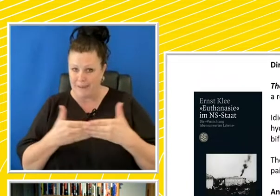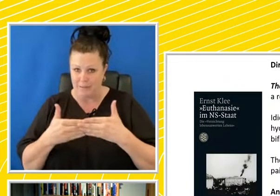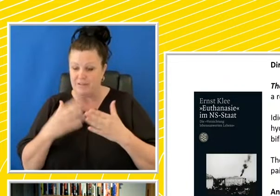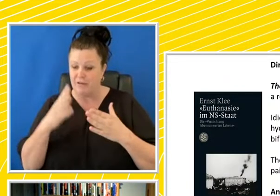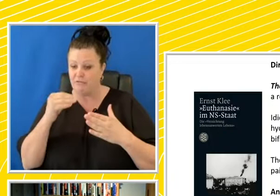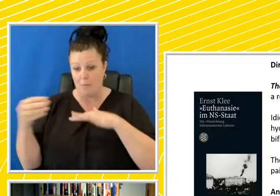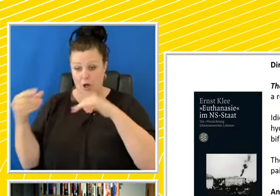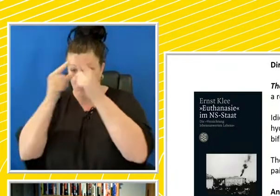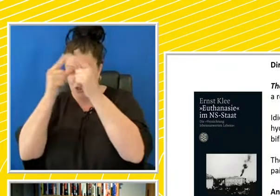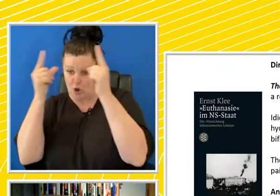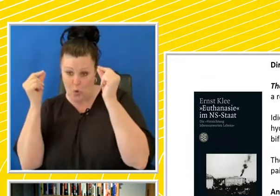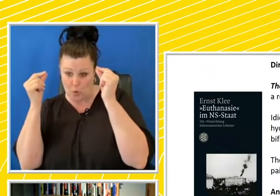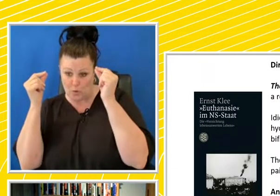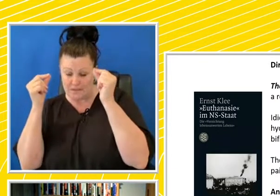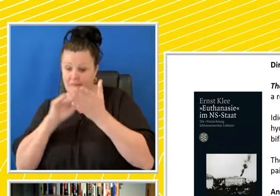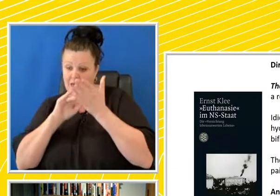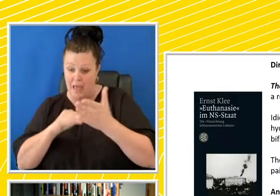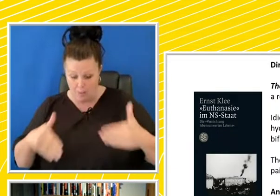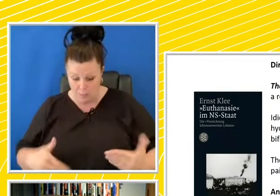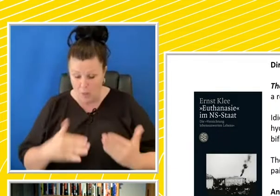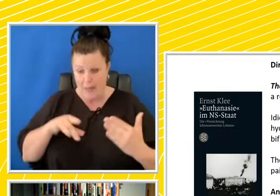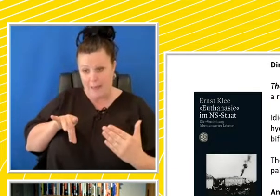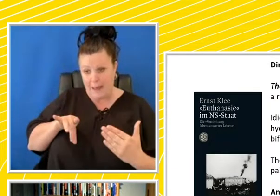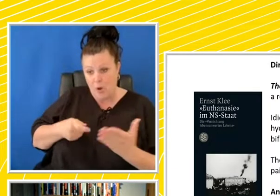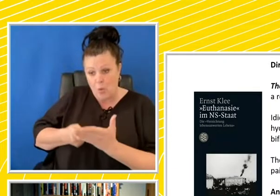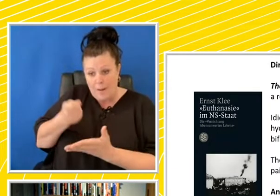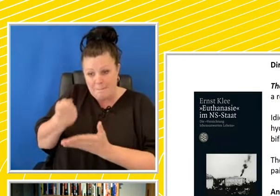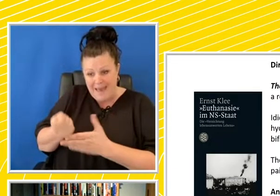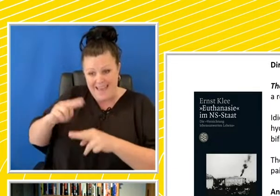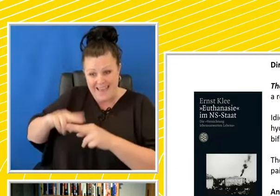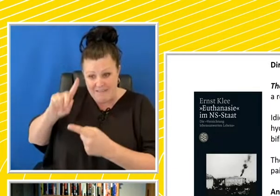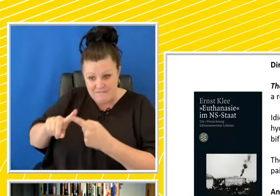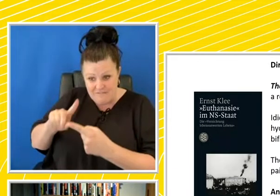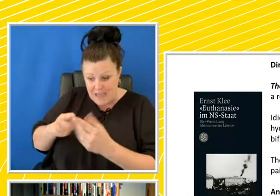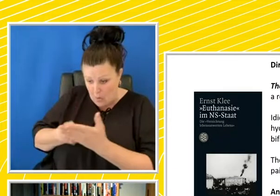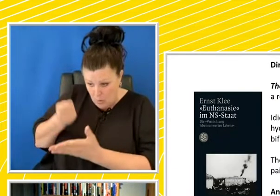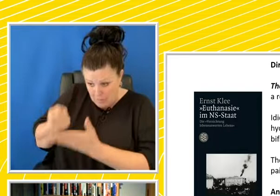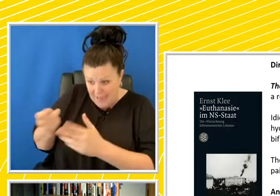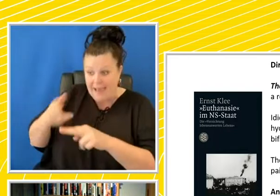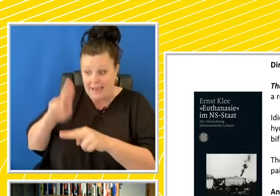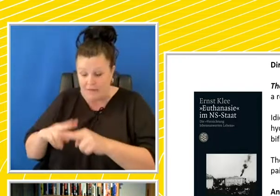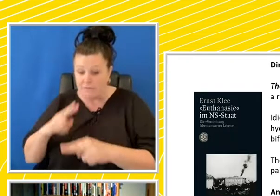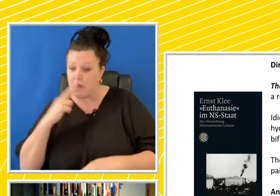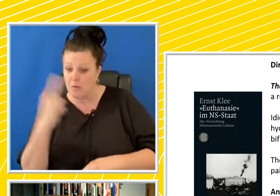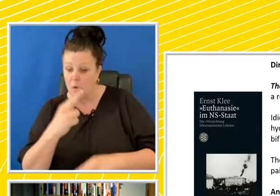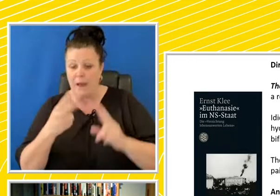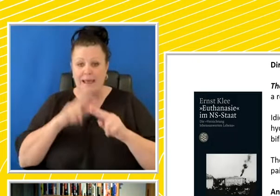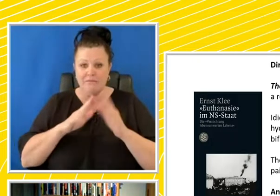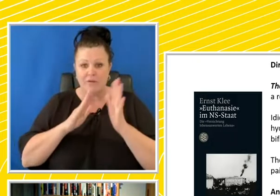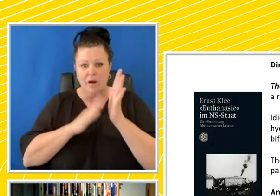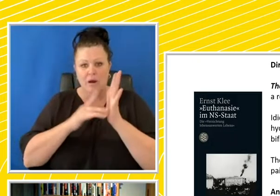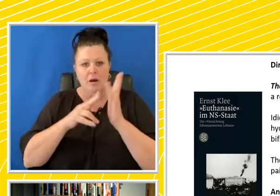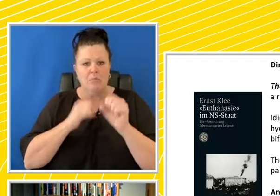And the midwives paid a fee per reporting each case, where edicy and Mongolism, particularly